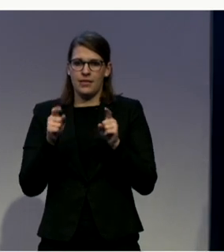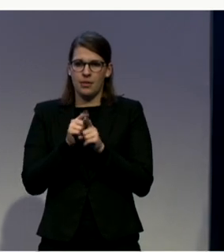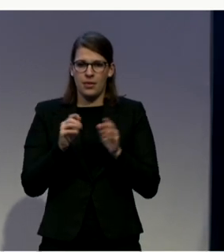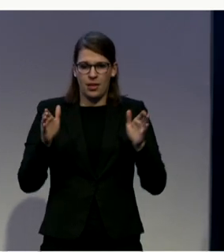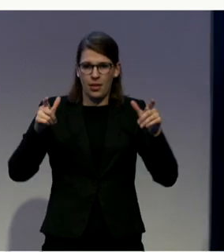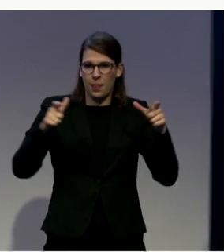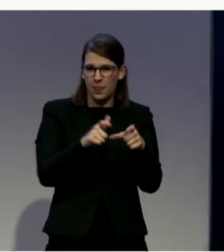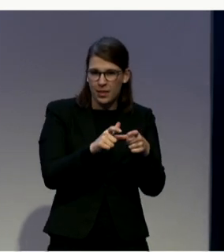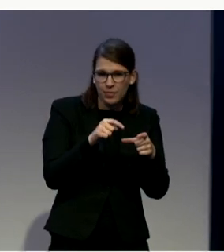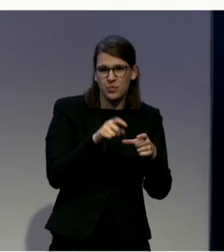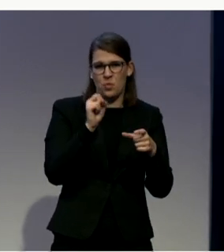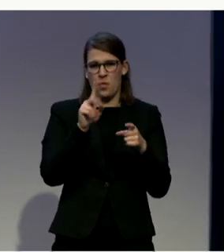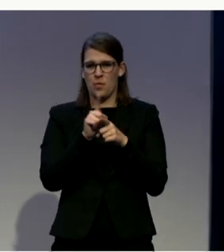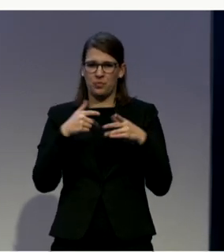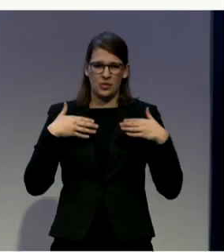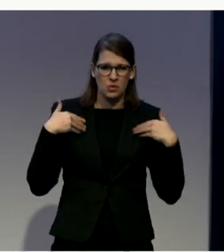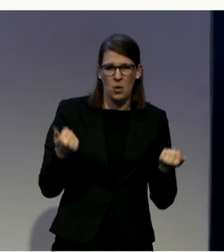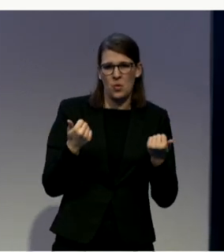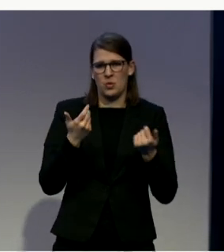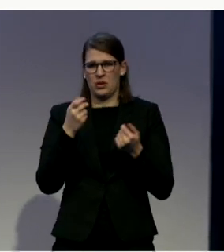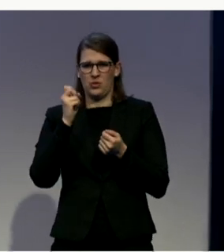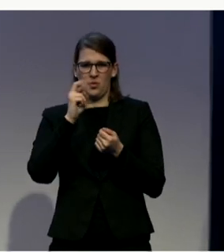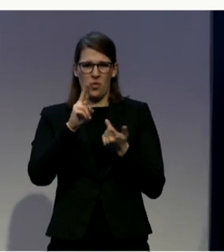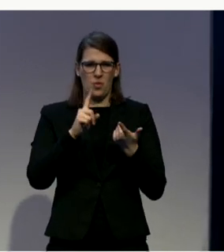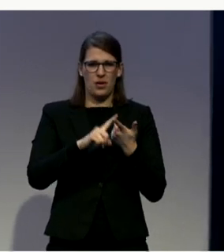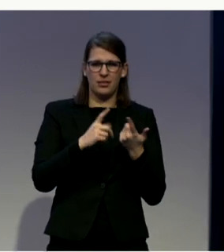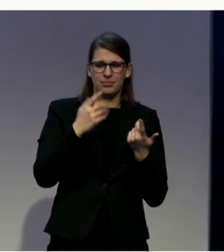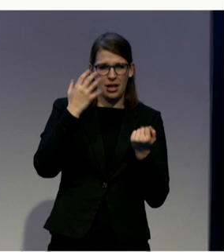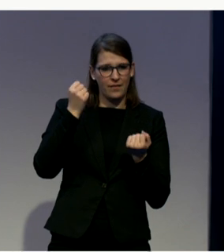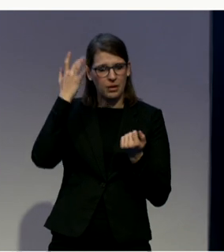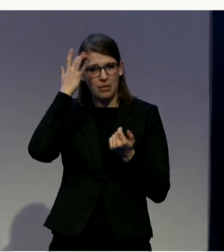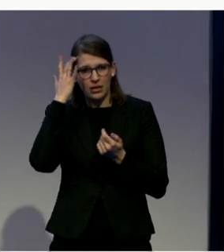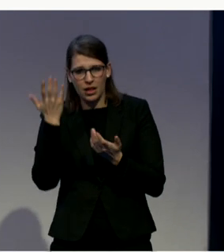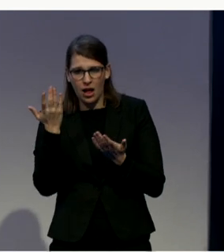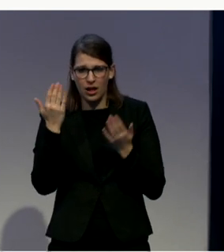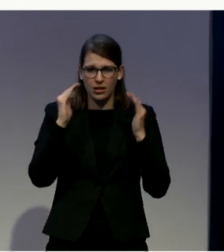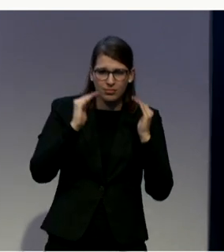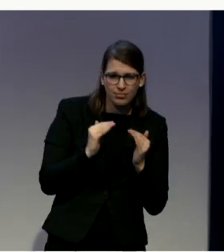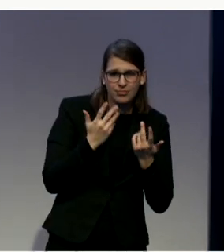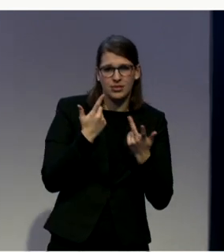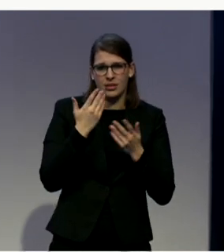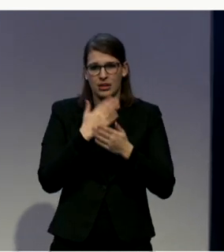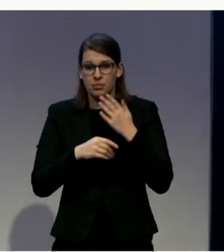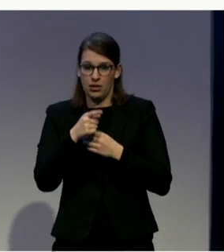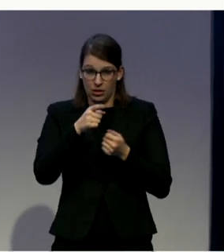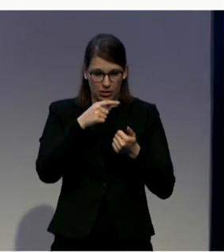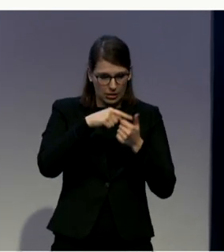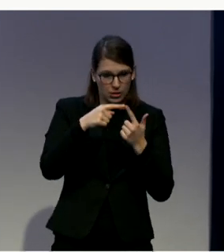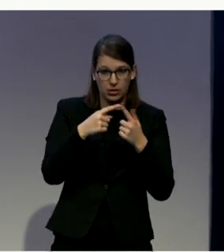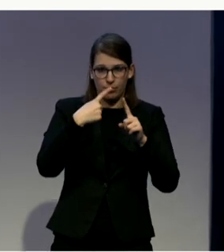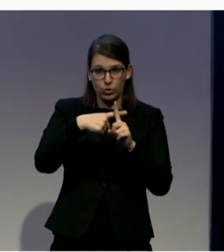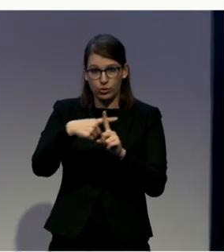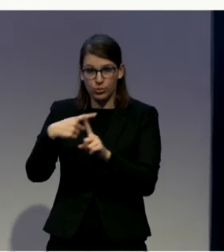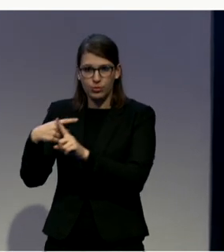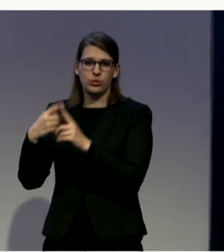slum or mental disability is a specific case. And I think sort of we all have to take this into account. I